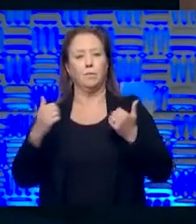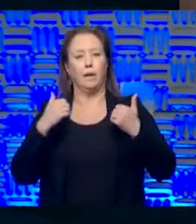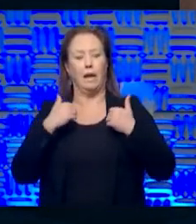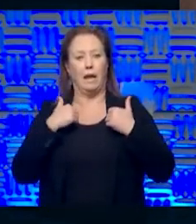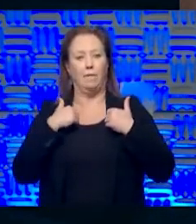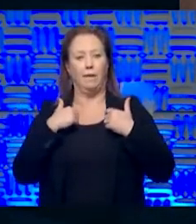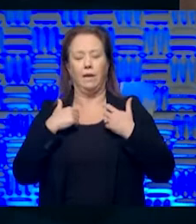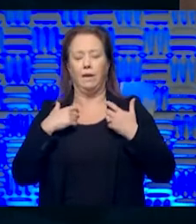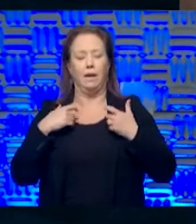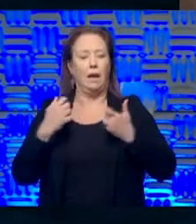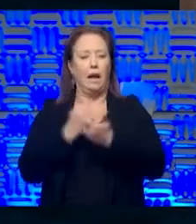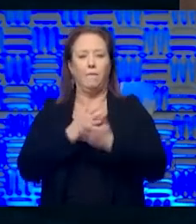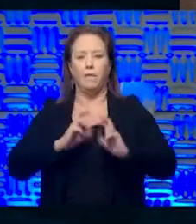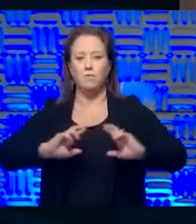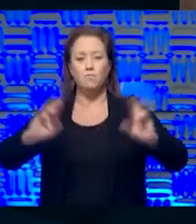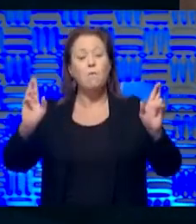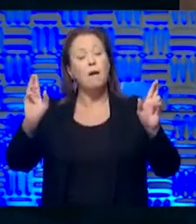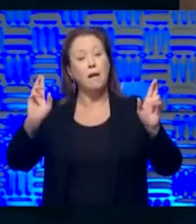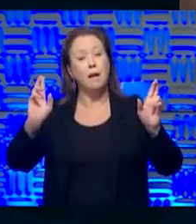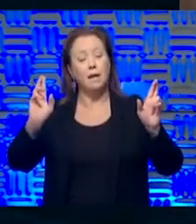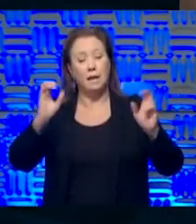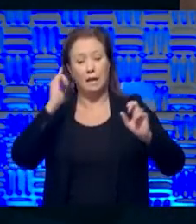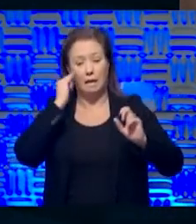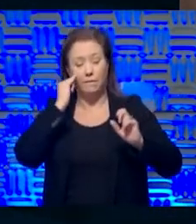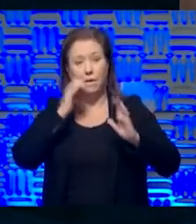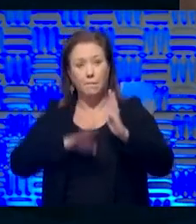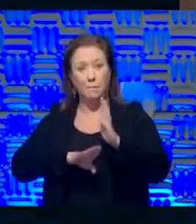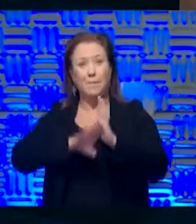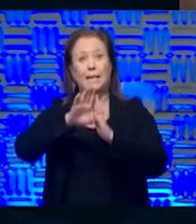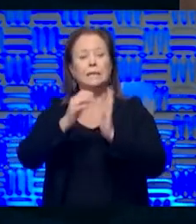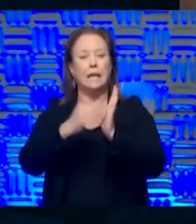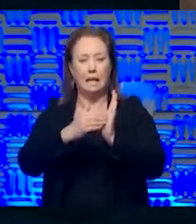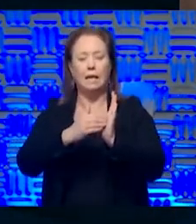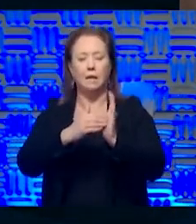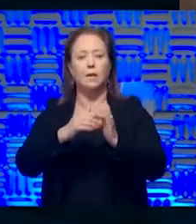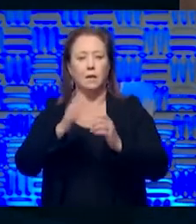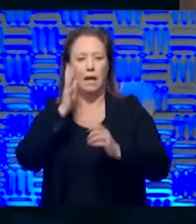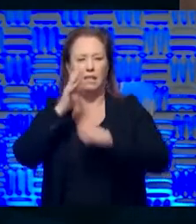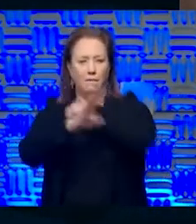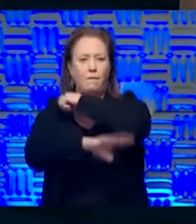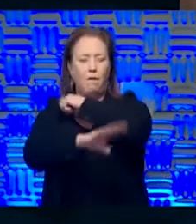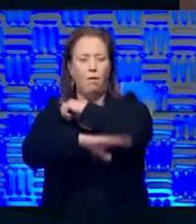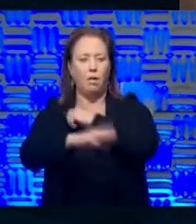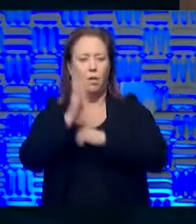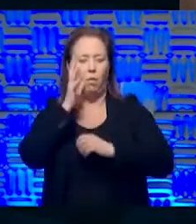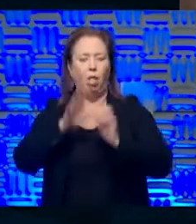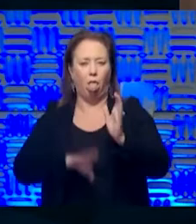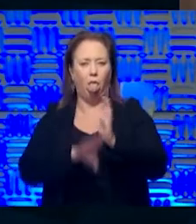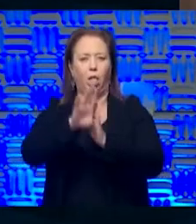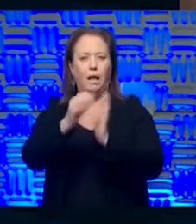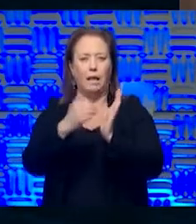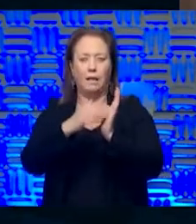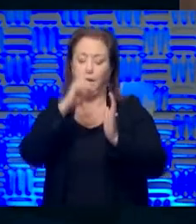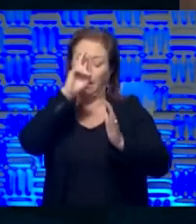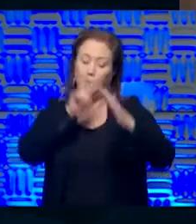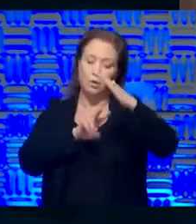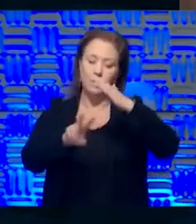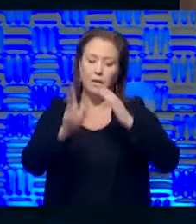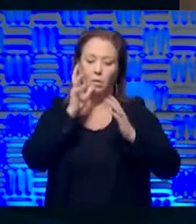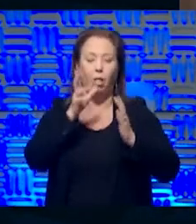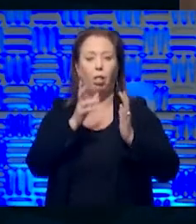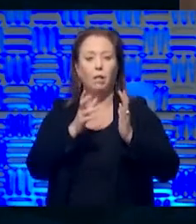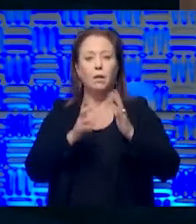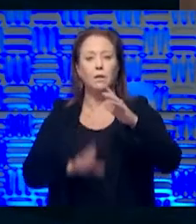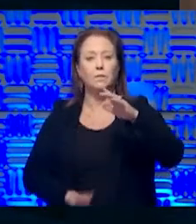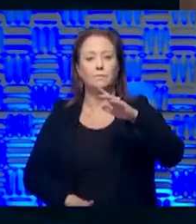belt and suspenders when it comes to making sure that if there is a resurgence and there will be a resurgence in the fall, um, I predict anyway, then,